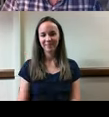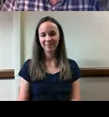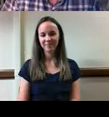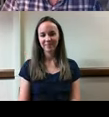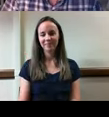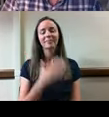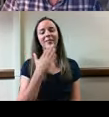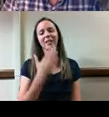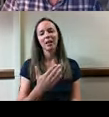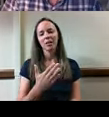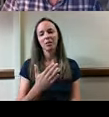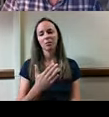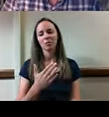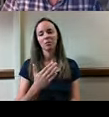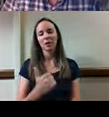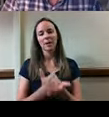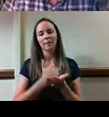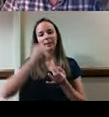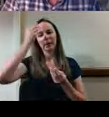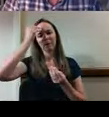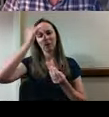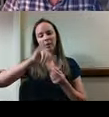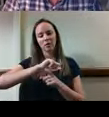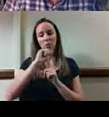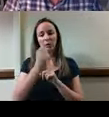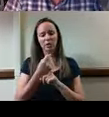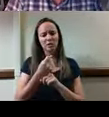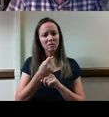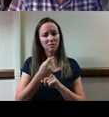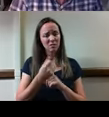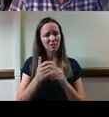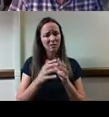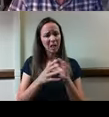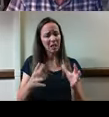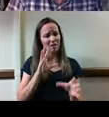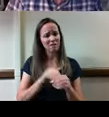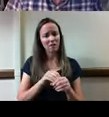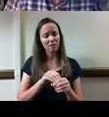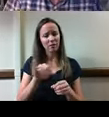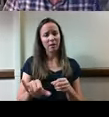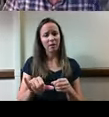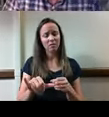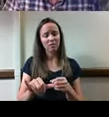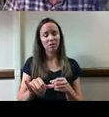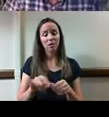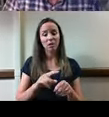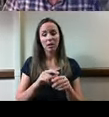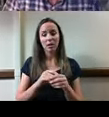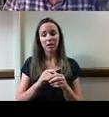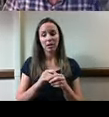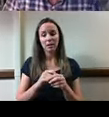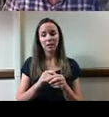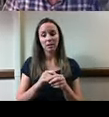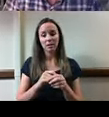Thank you all for thinking this one through. You can see how involved this may be. This might be, but it throws into, it throws into